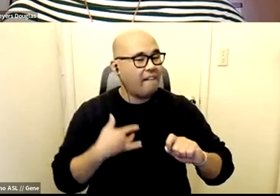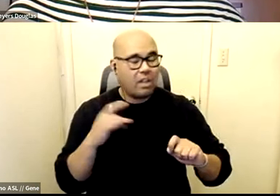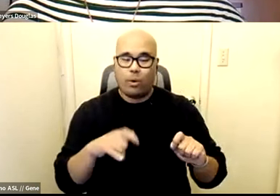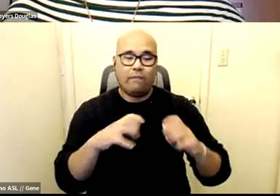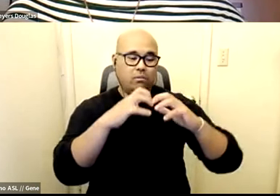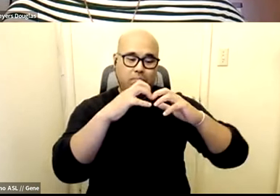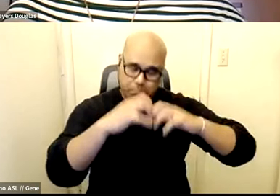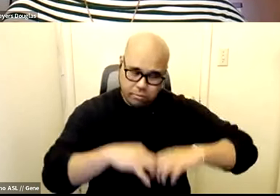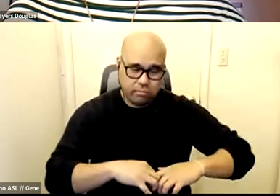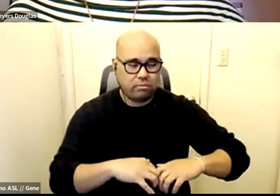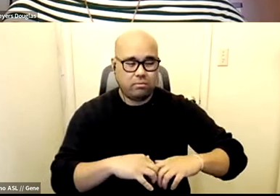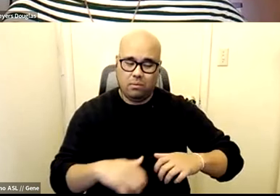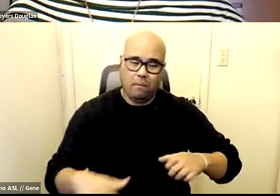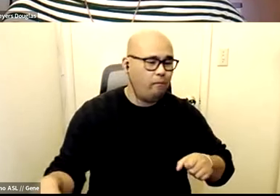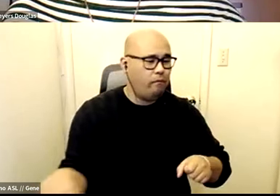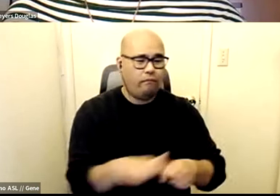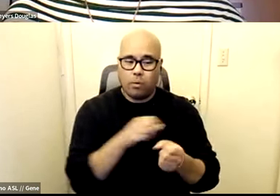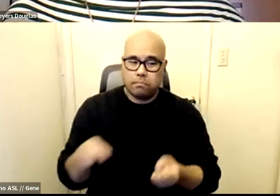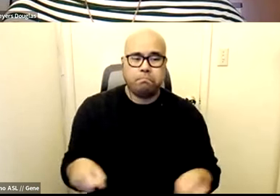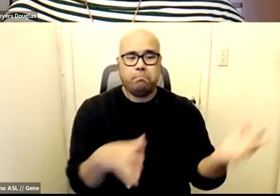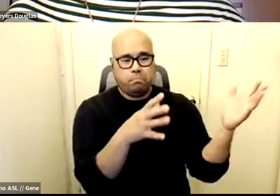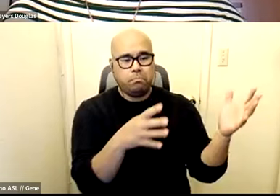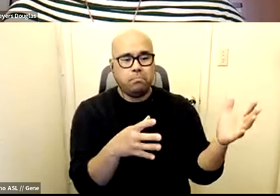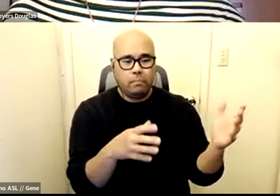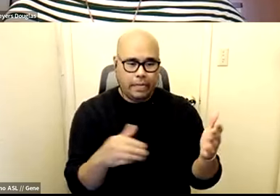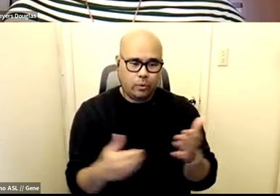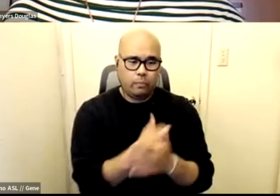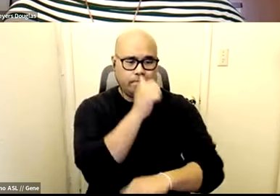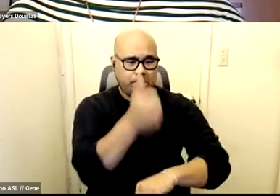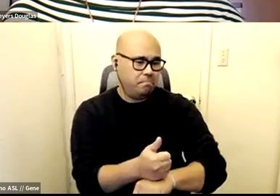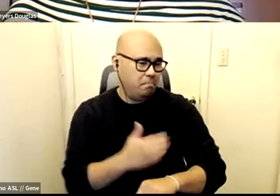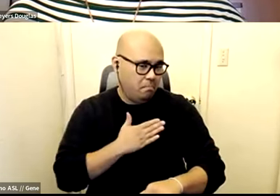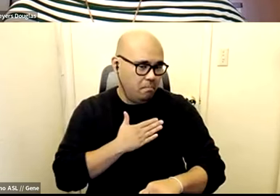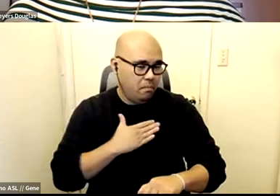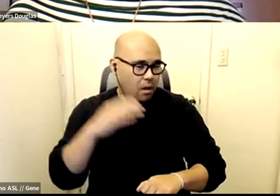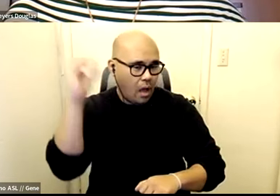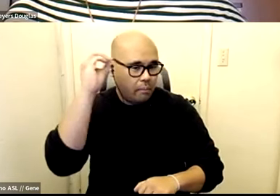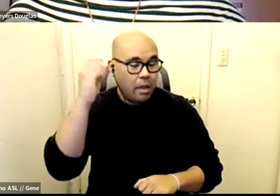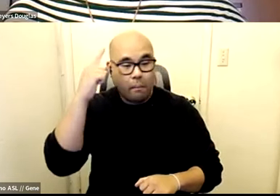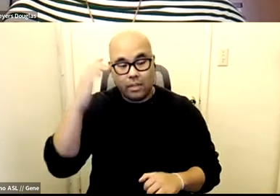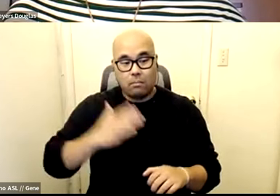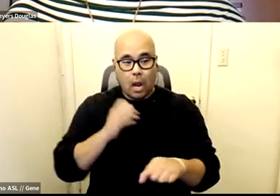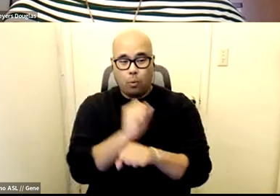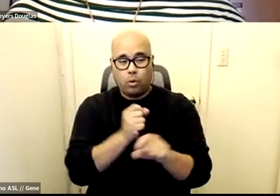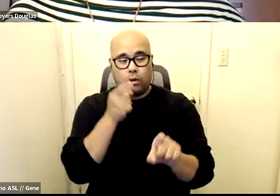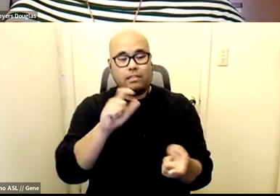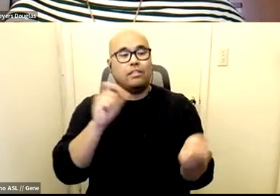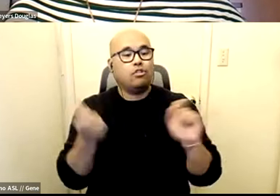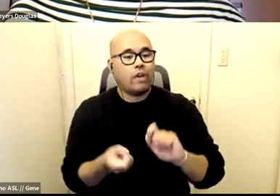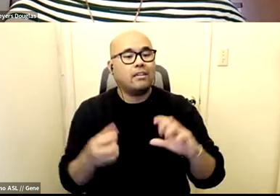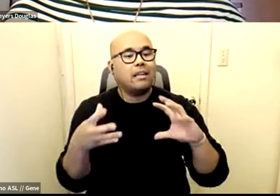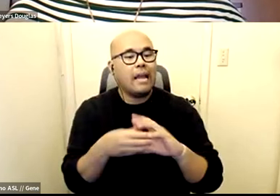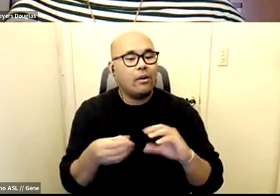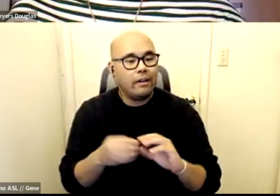they're completely gone, because my work is to change the narratives and